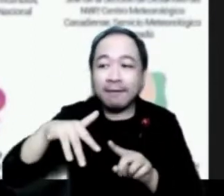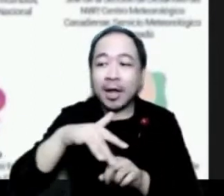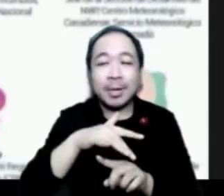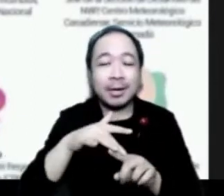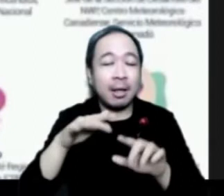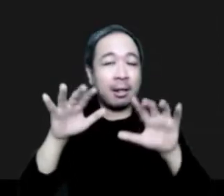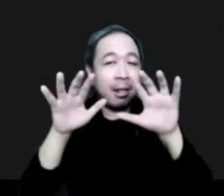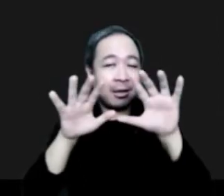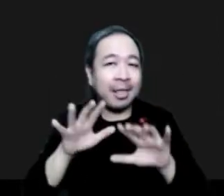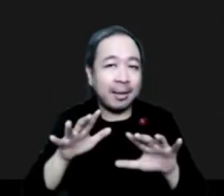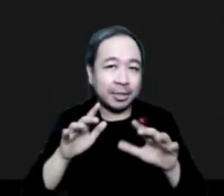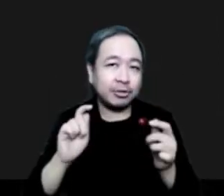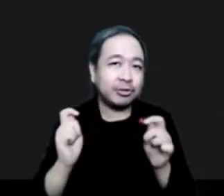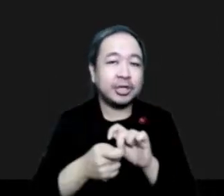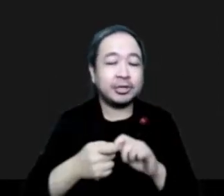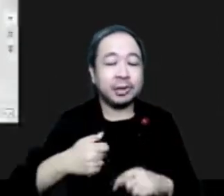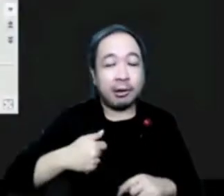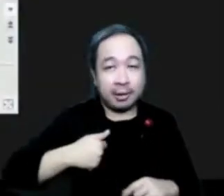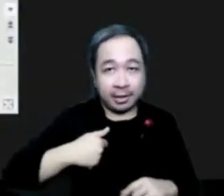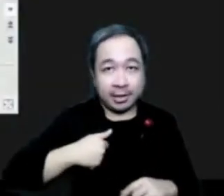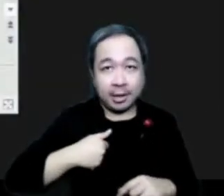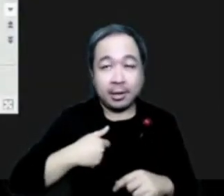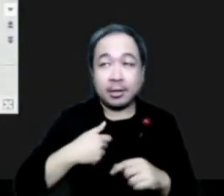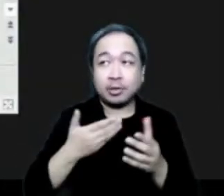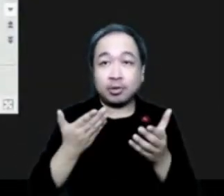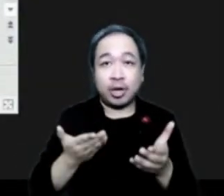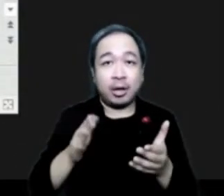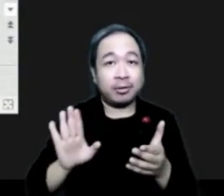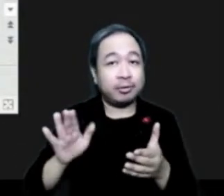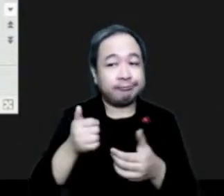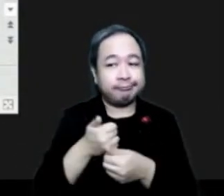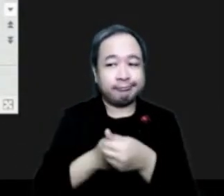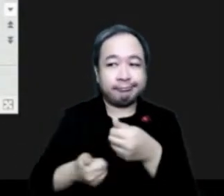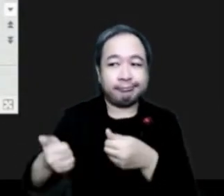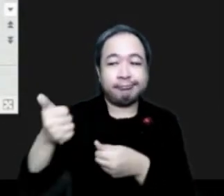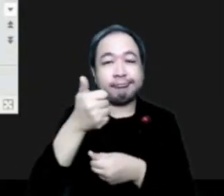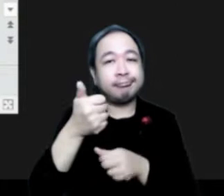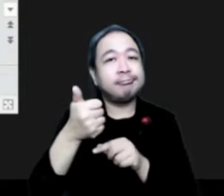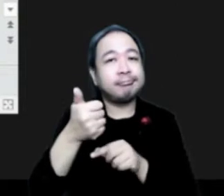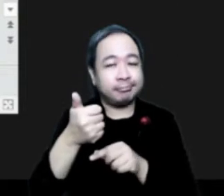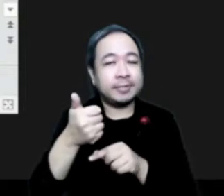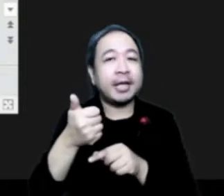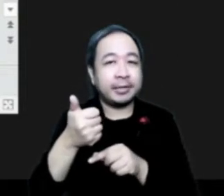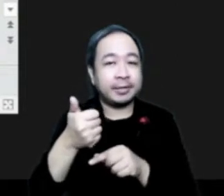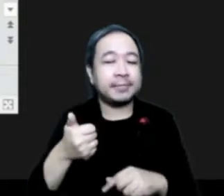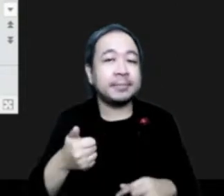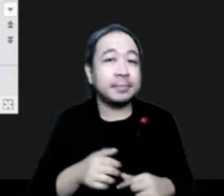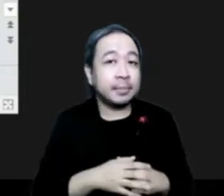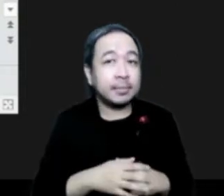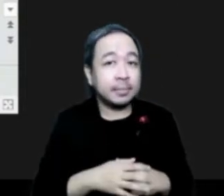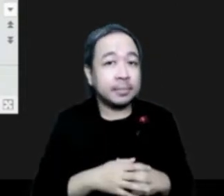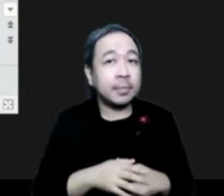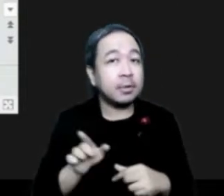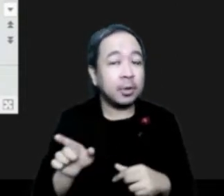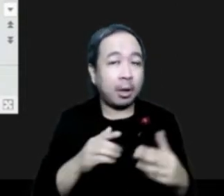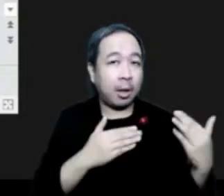currently the chief of the American Weather Prediction Development Section. As I said, he has also been in charge of the